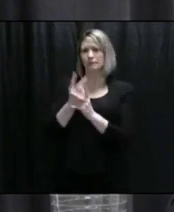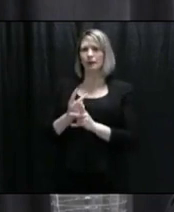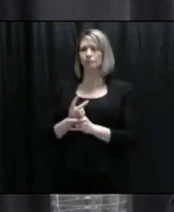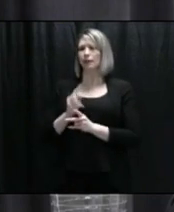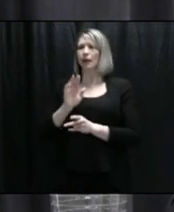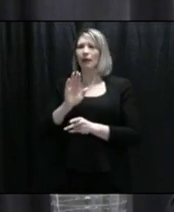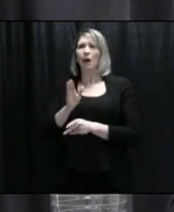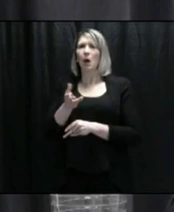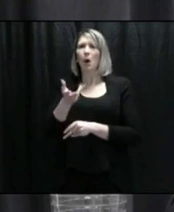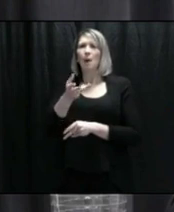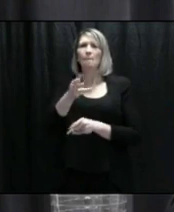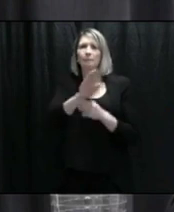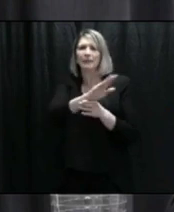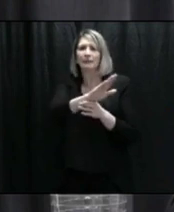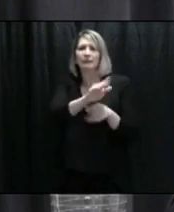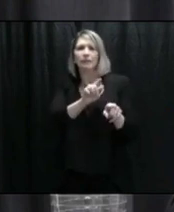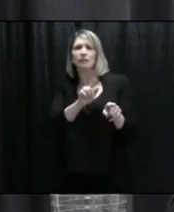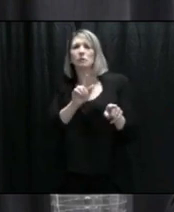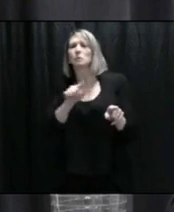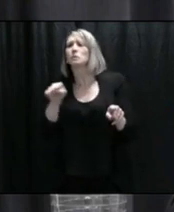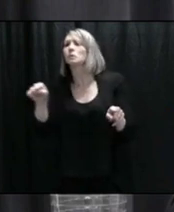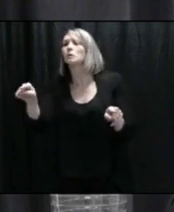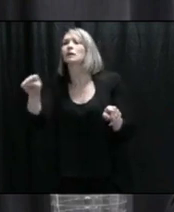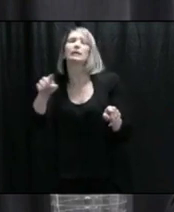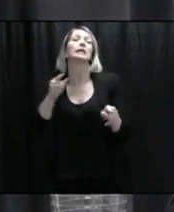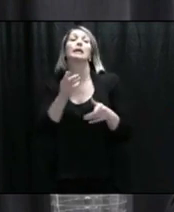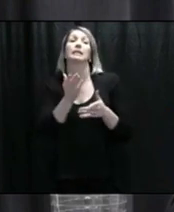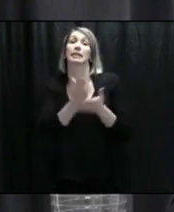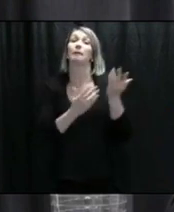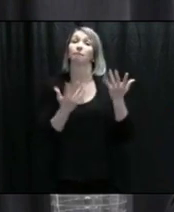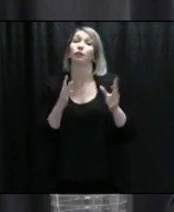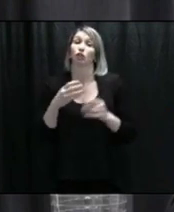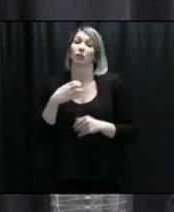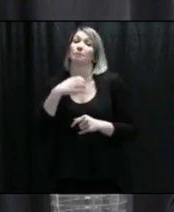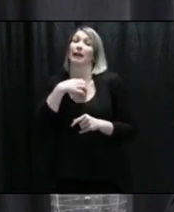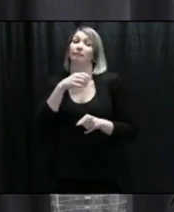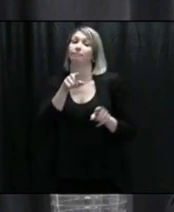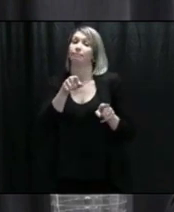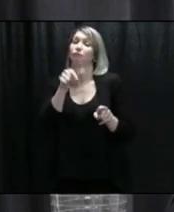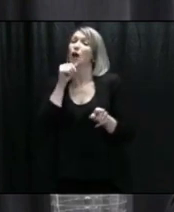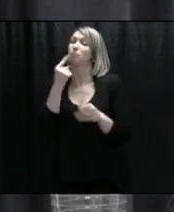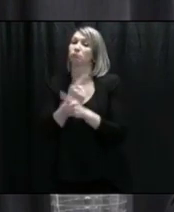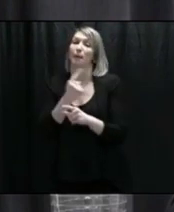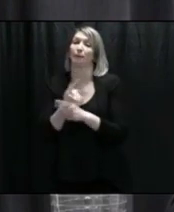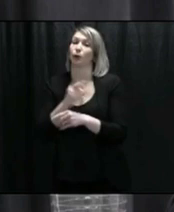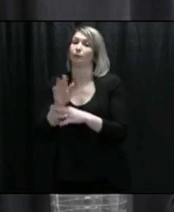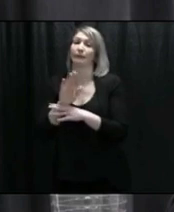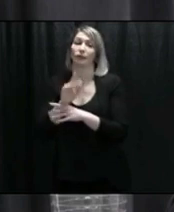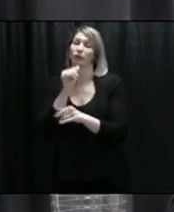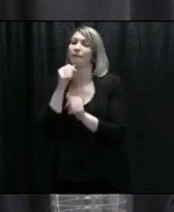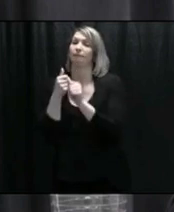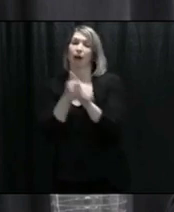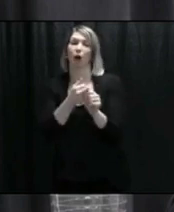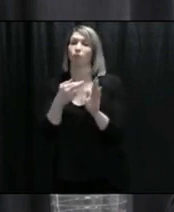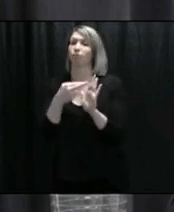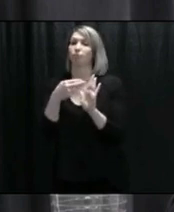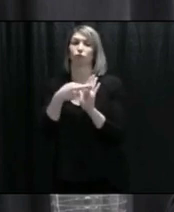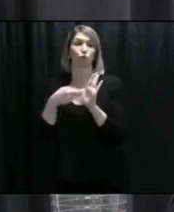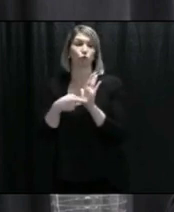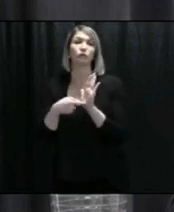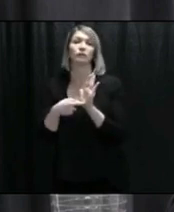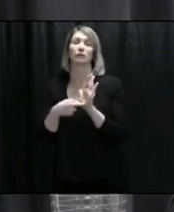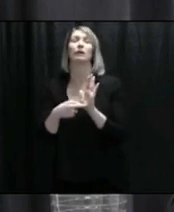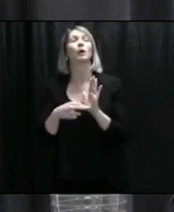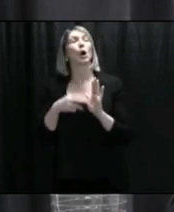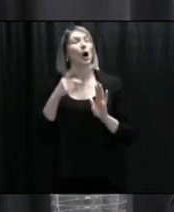on businesses about which there have been complaints. So, I mean, I think best practices are, you know,